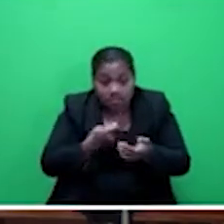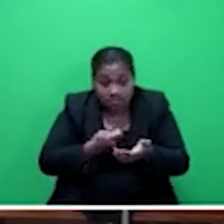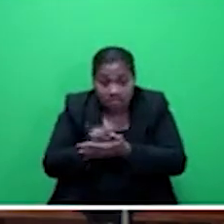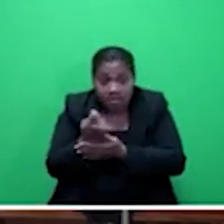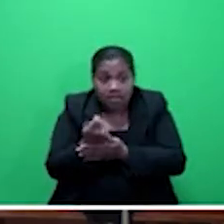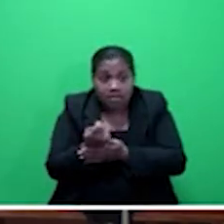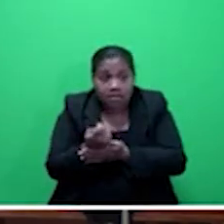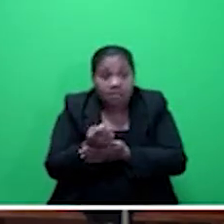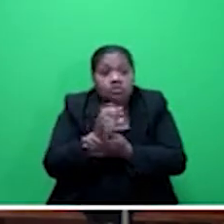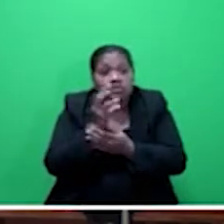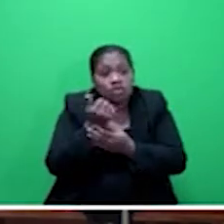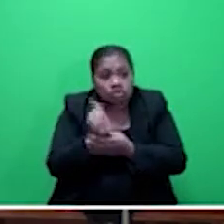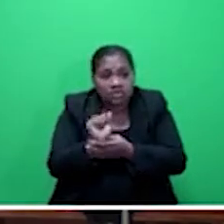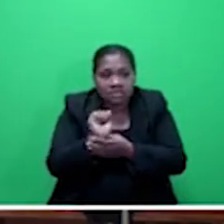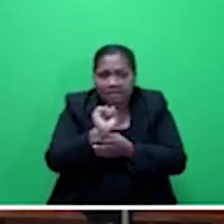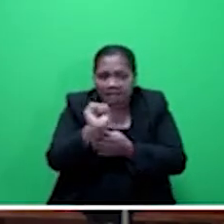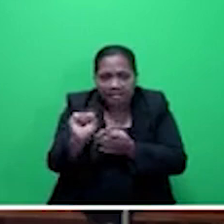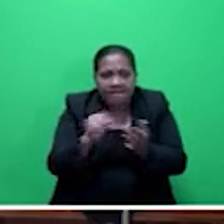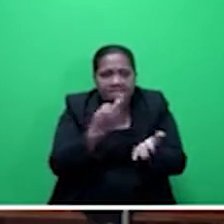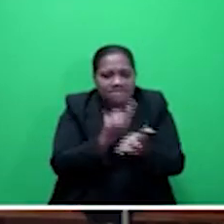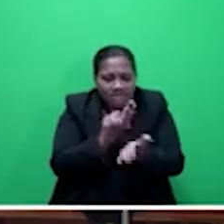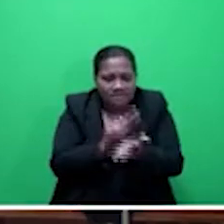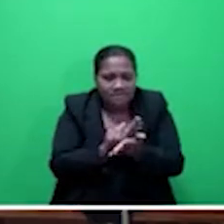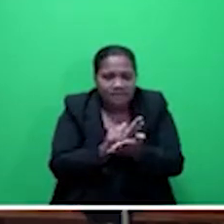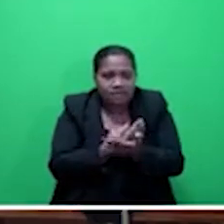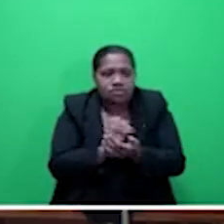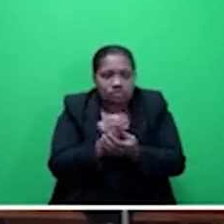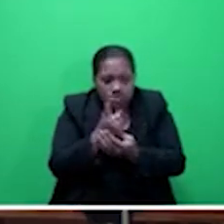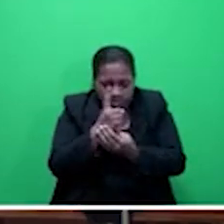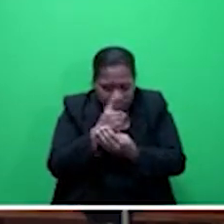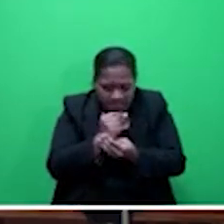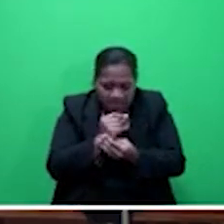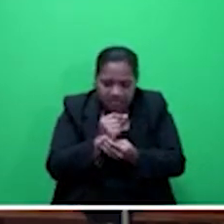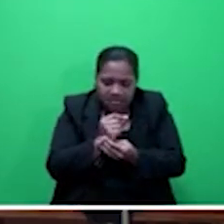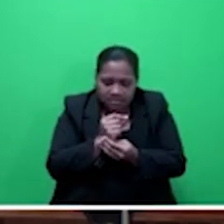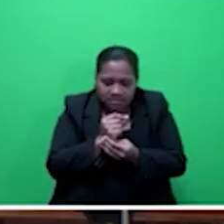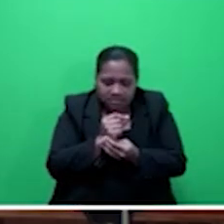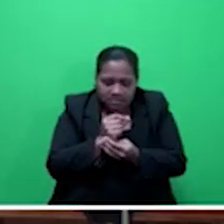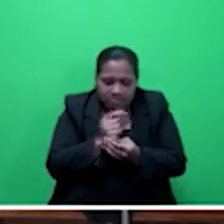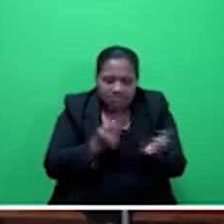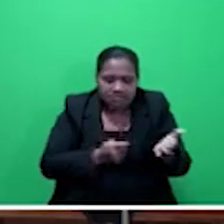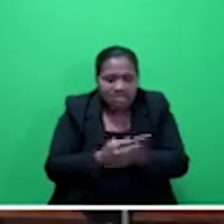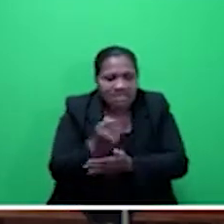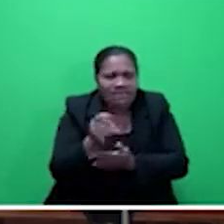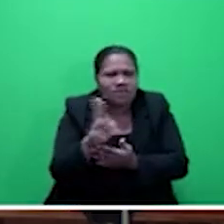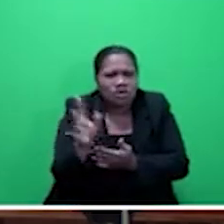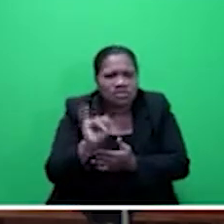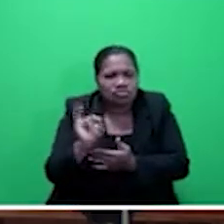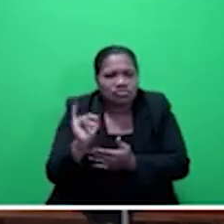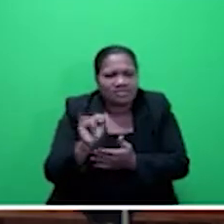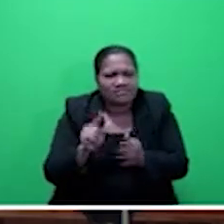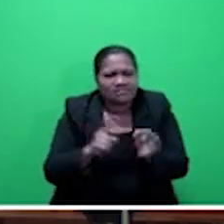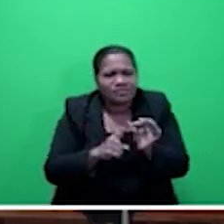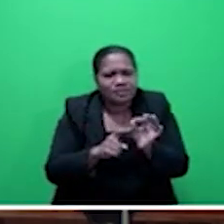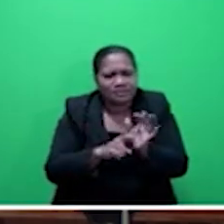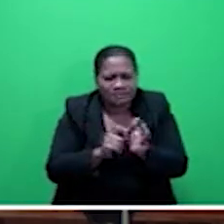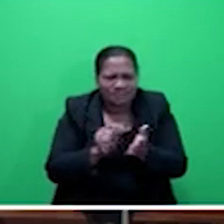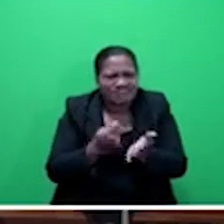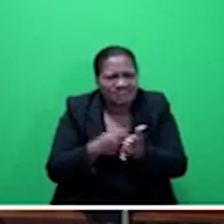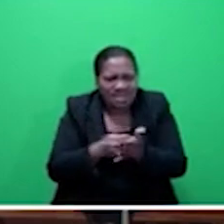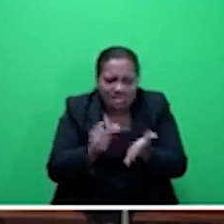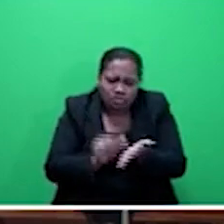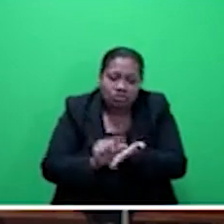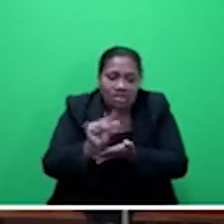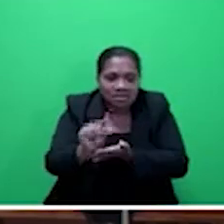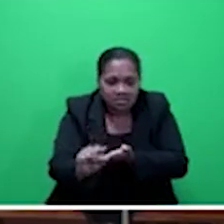to use some of the funding, should they be eligible for that concessional loan funding, will be able to pay the insurance premiums. There is a big issue at the moment in the tourism